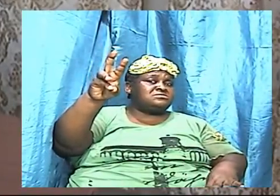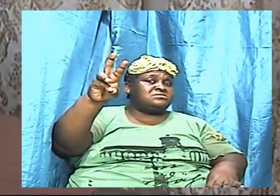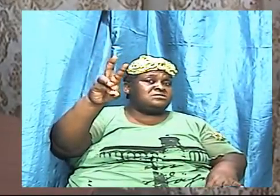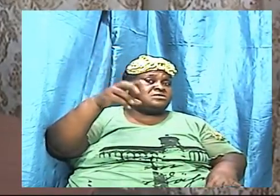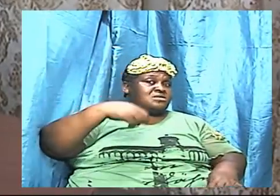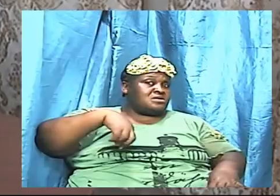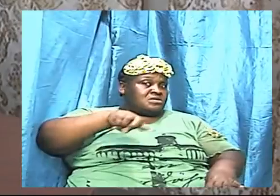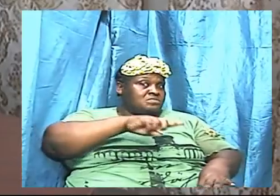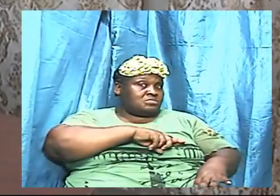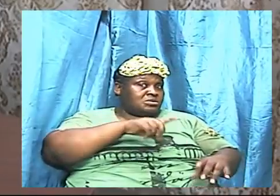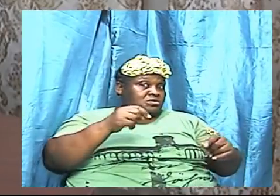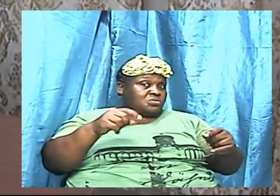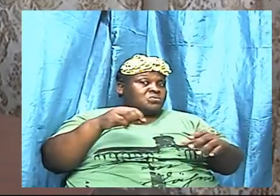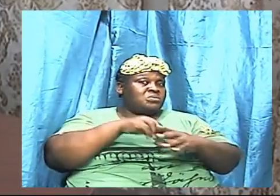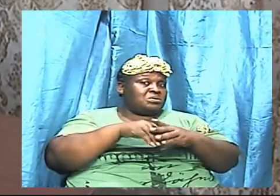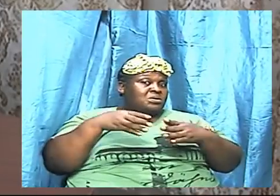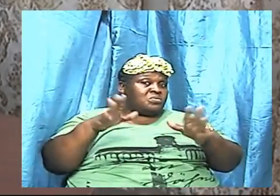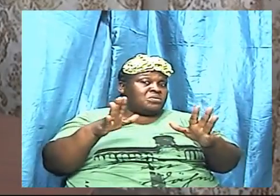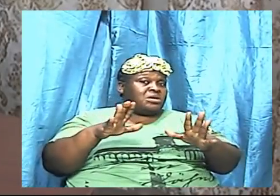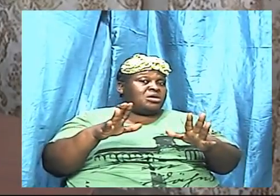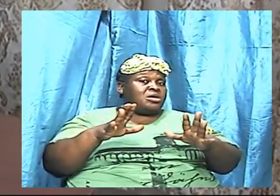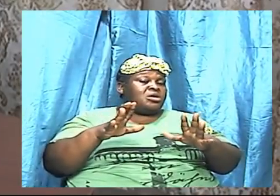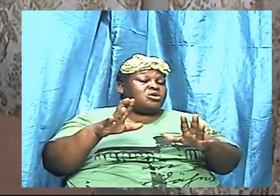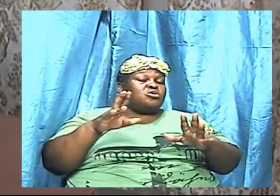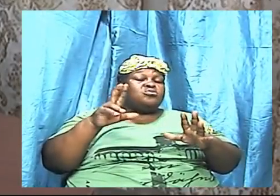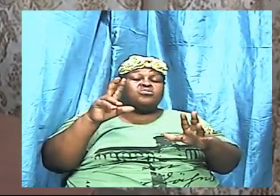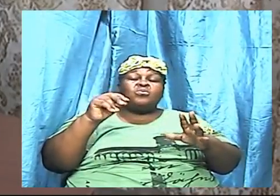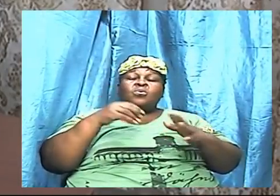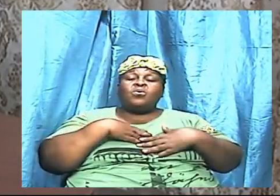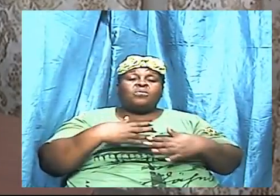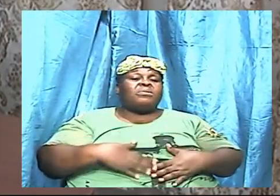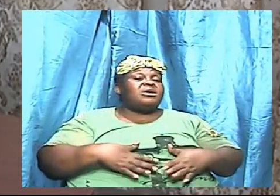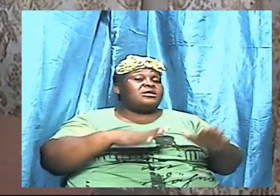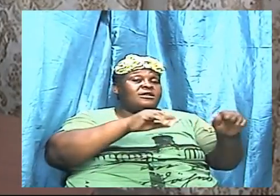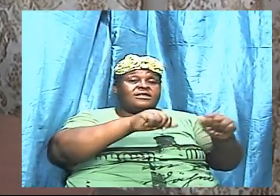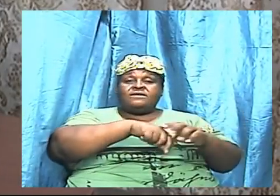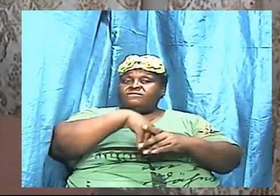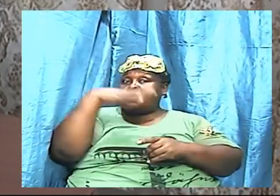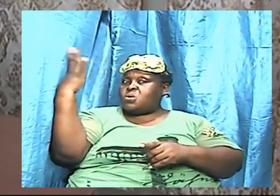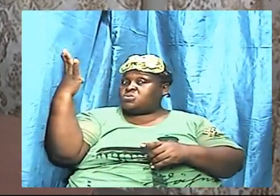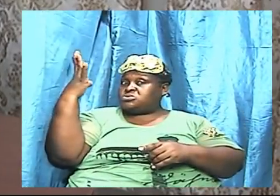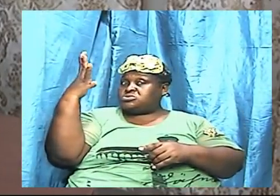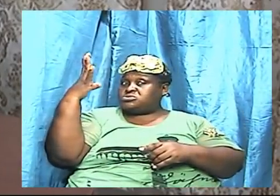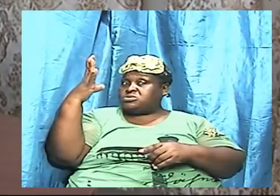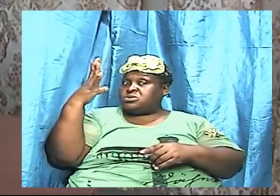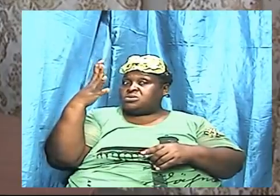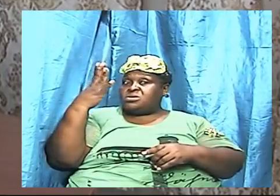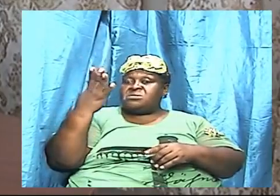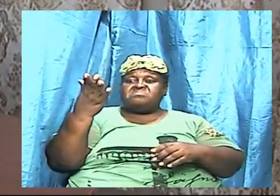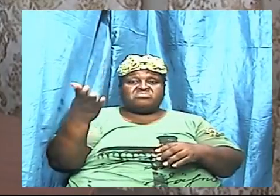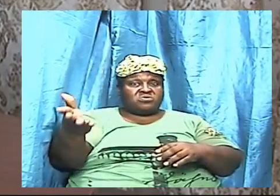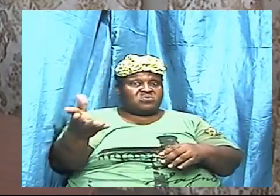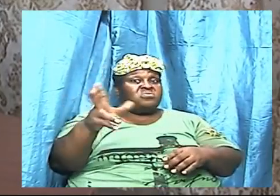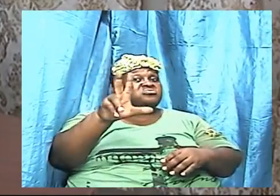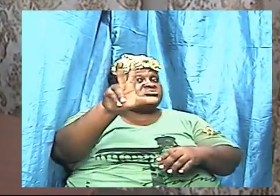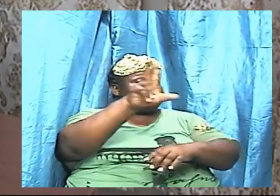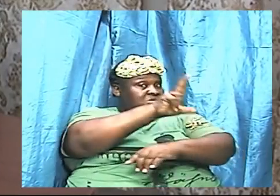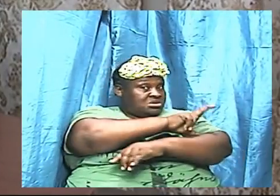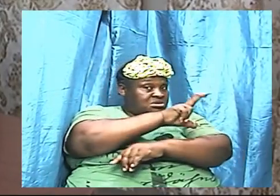all of us to be involved and so those three days Monday Tuesday Wednesday